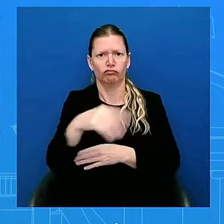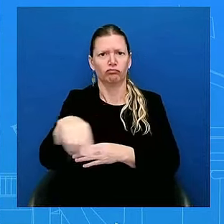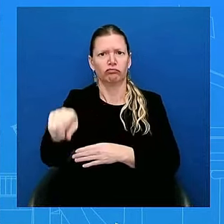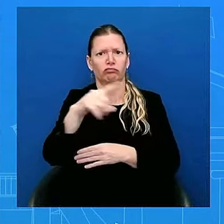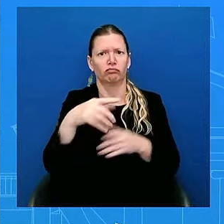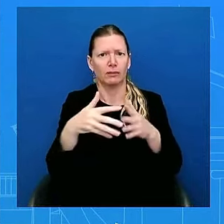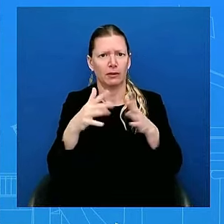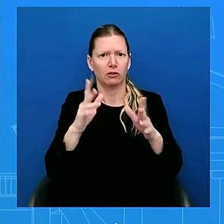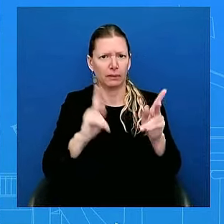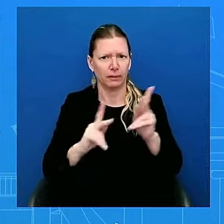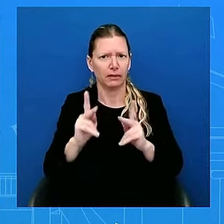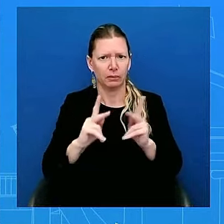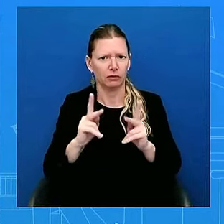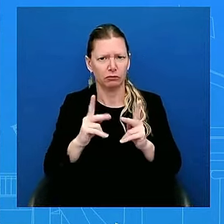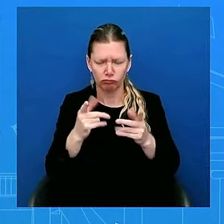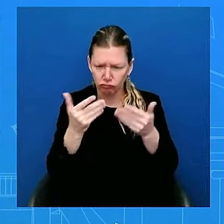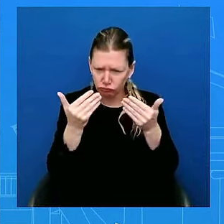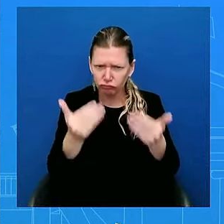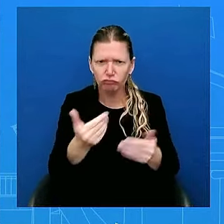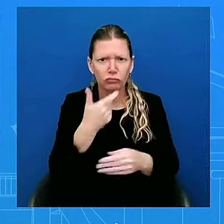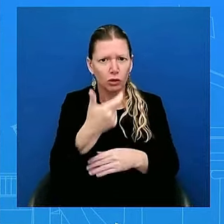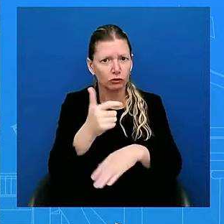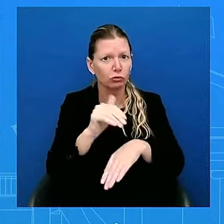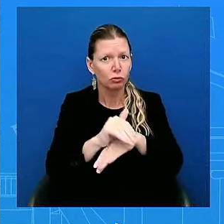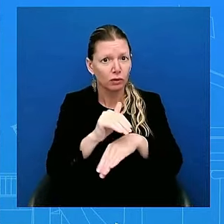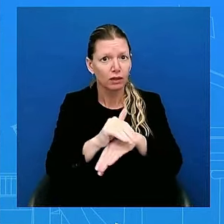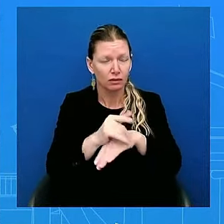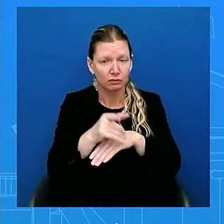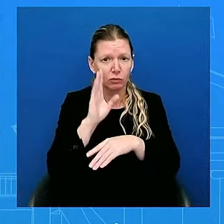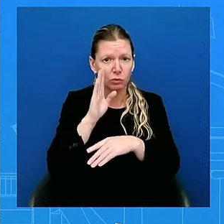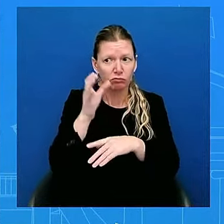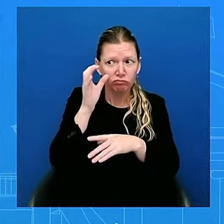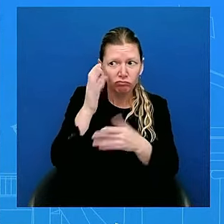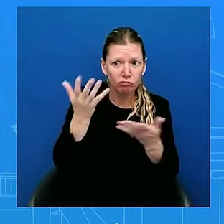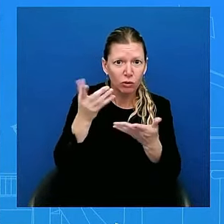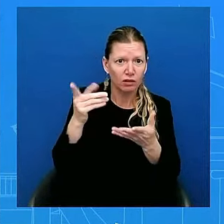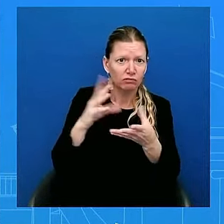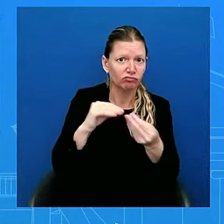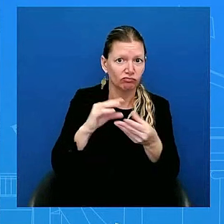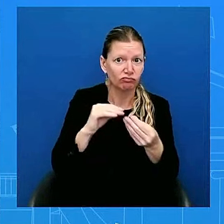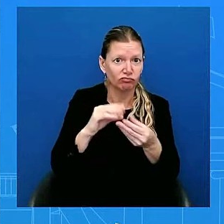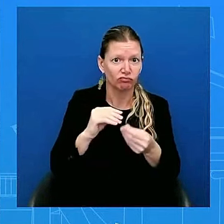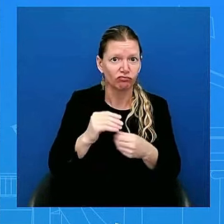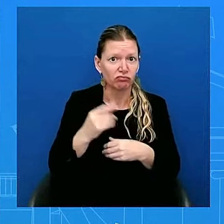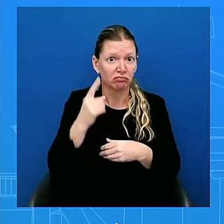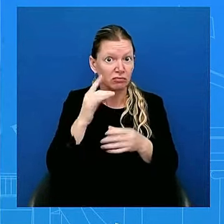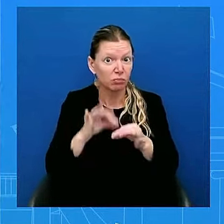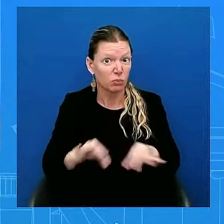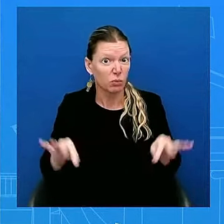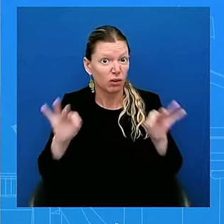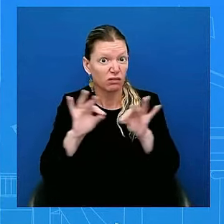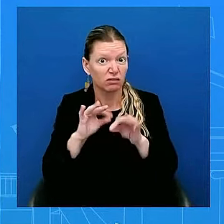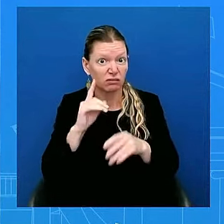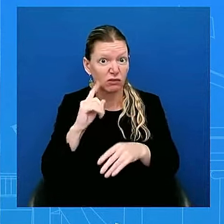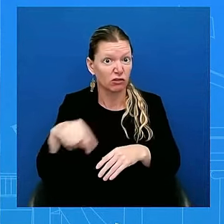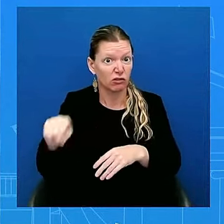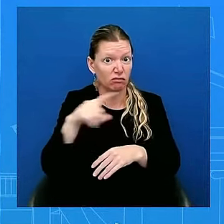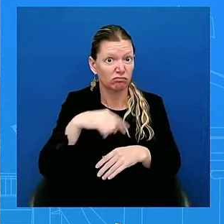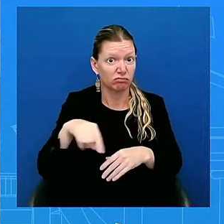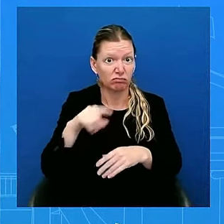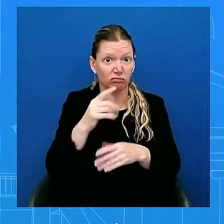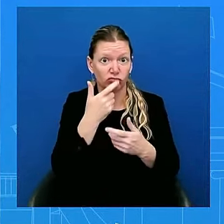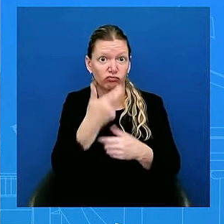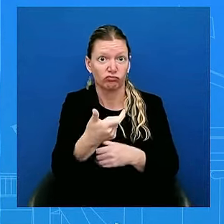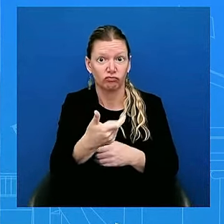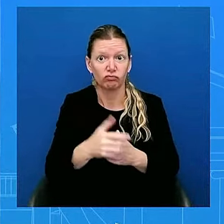he has to say. And I think it's going to be important. I think it's going to be important. Do you expect that he's going to ask